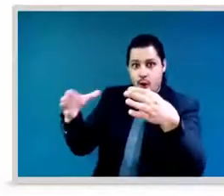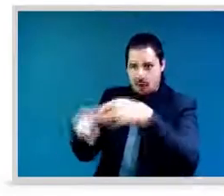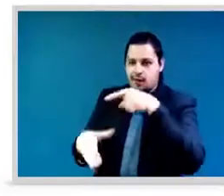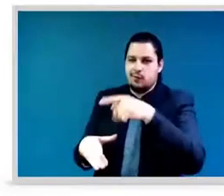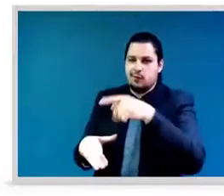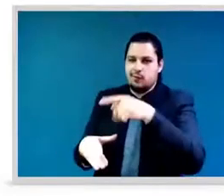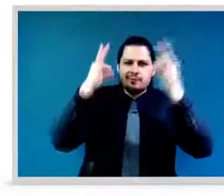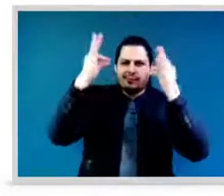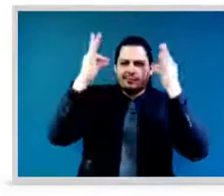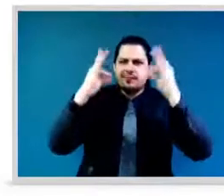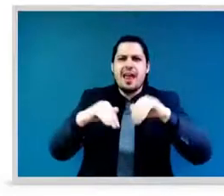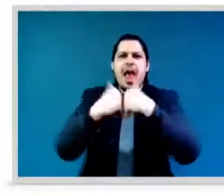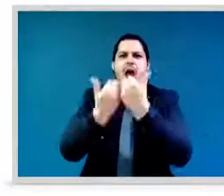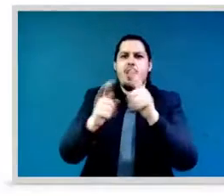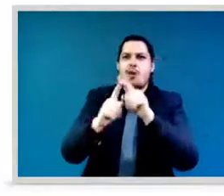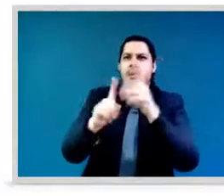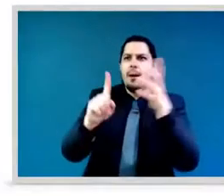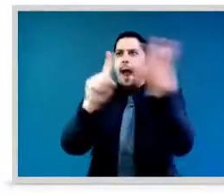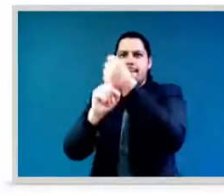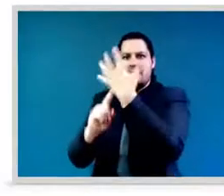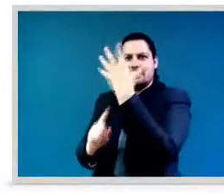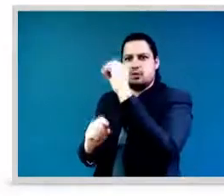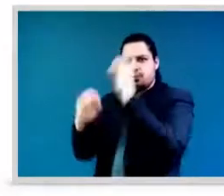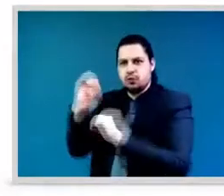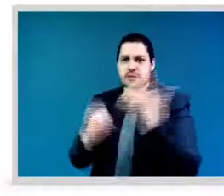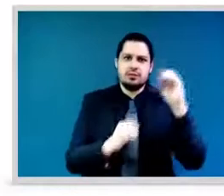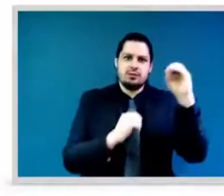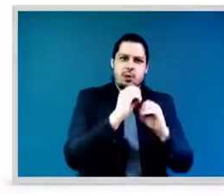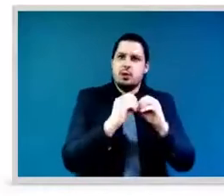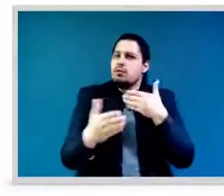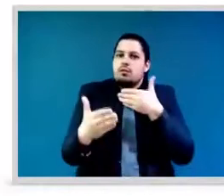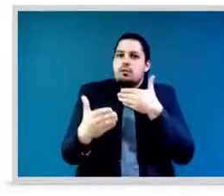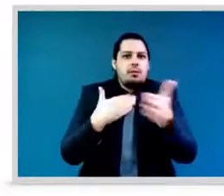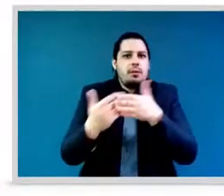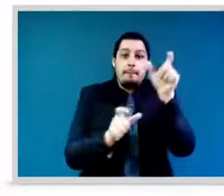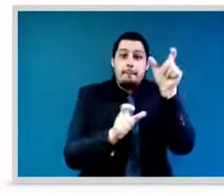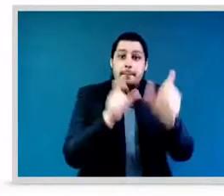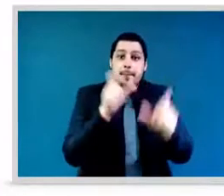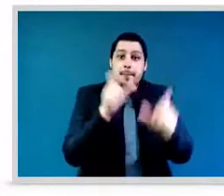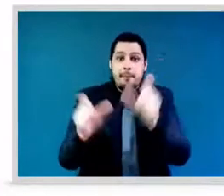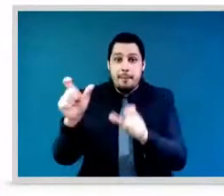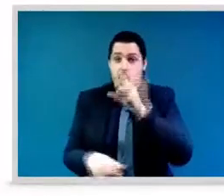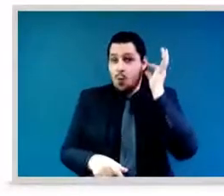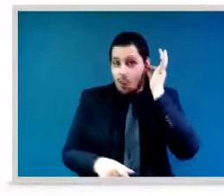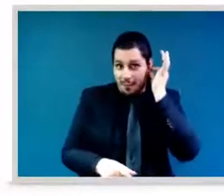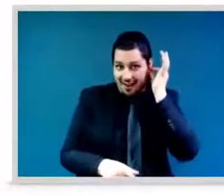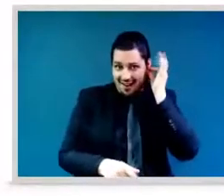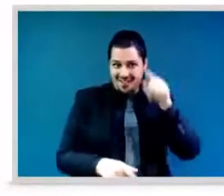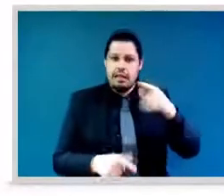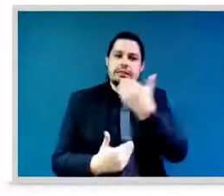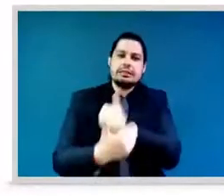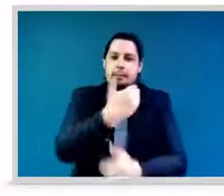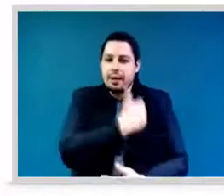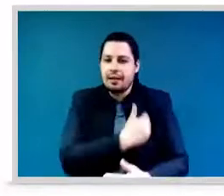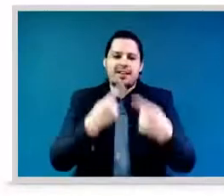They also said it is a right for women to participate in the governing of